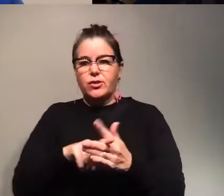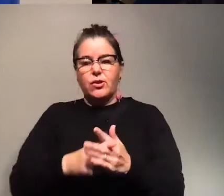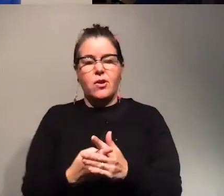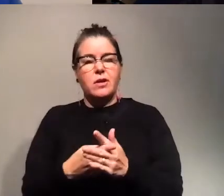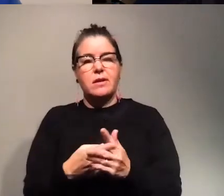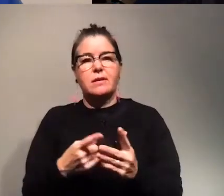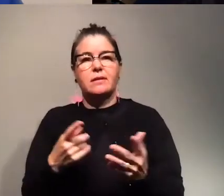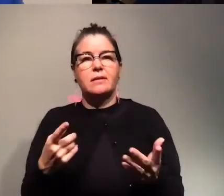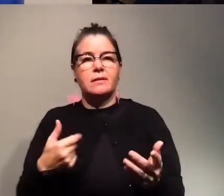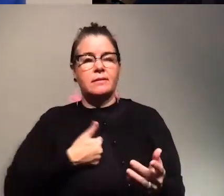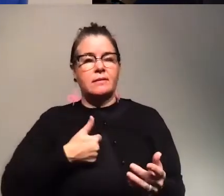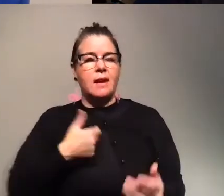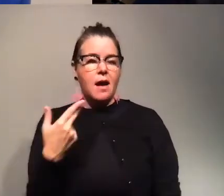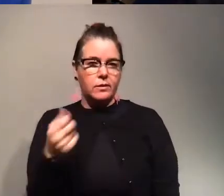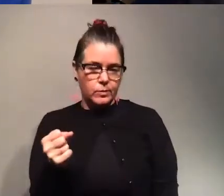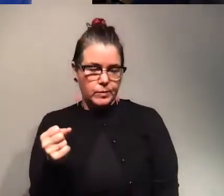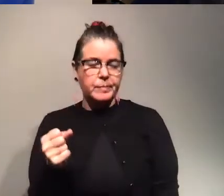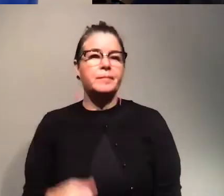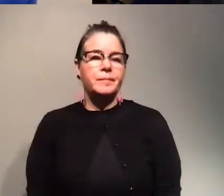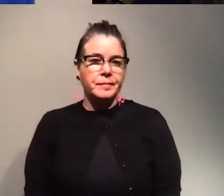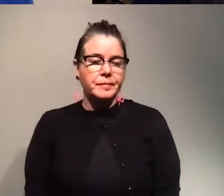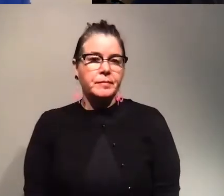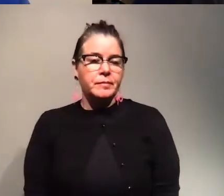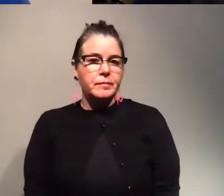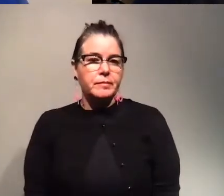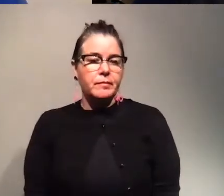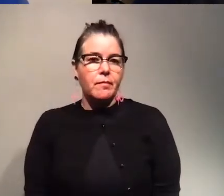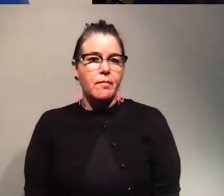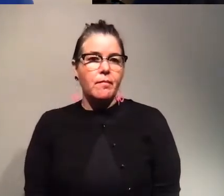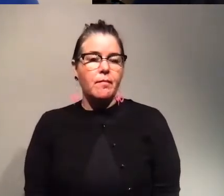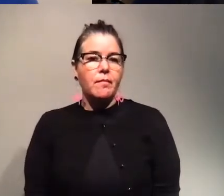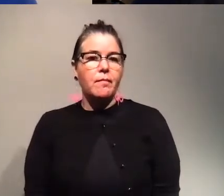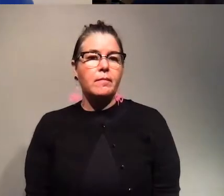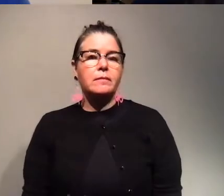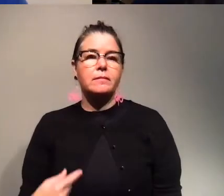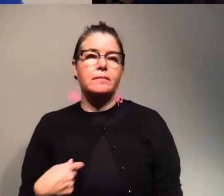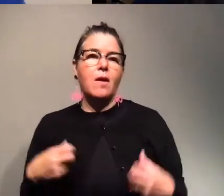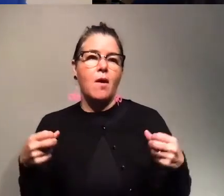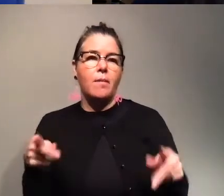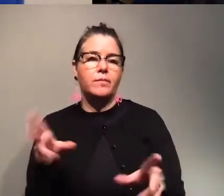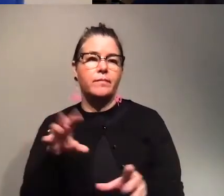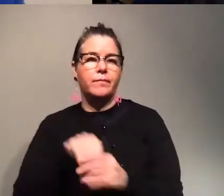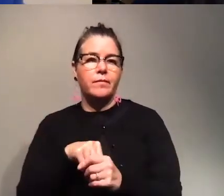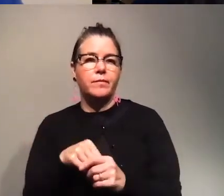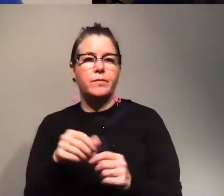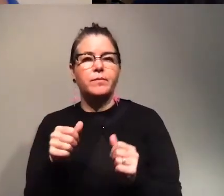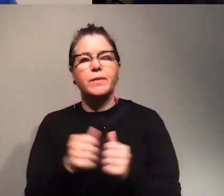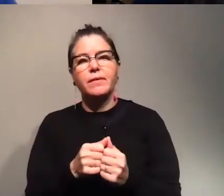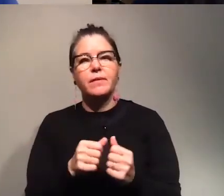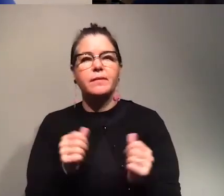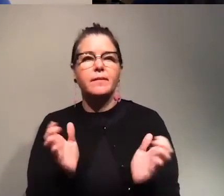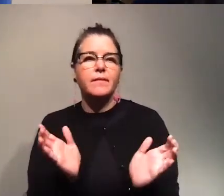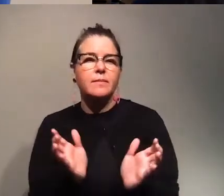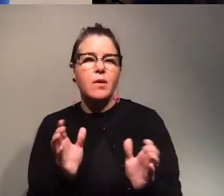I was in high school. So I had the opportunity to be part of this small